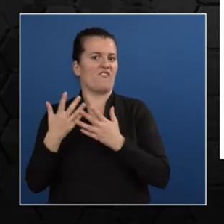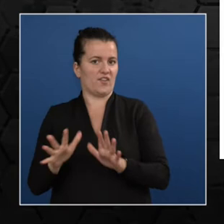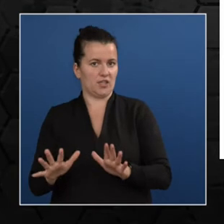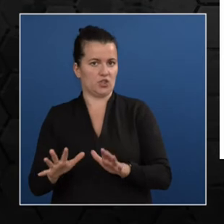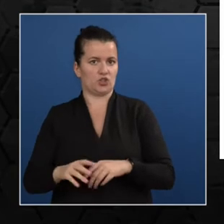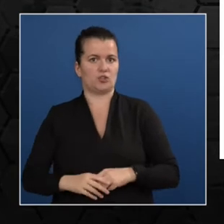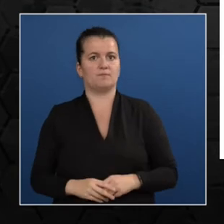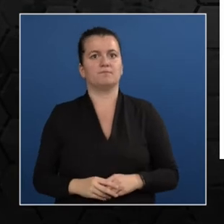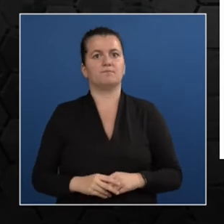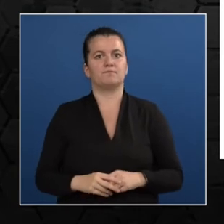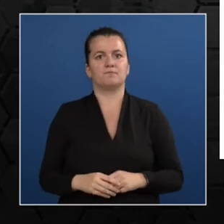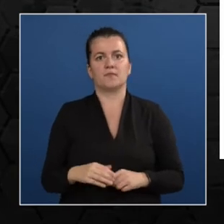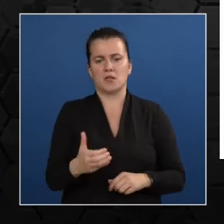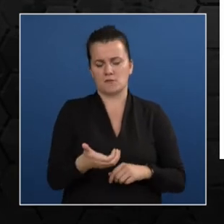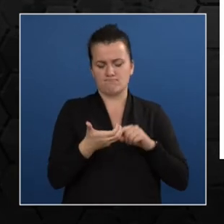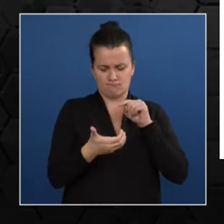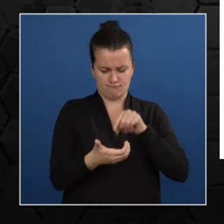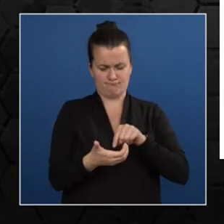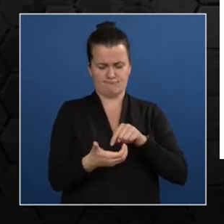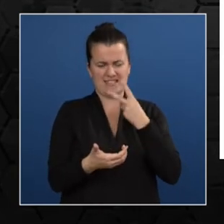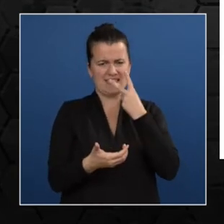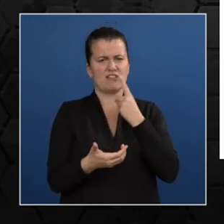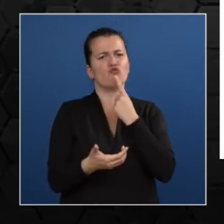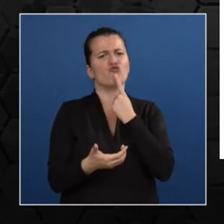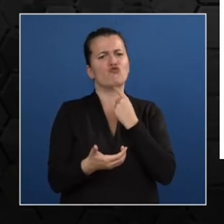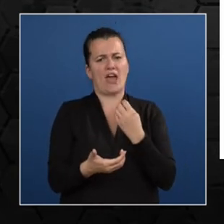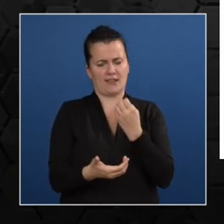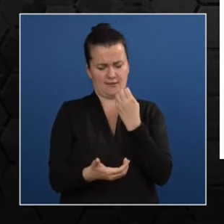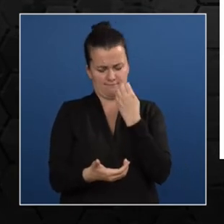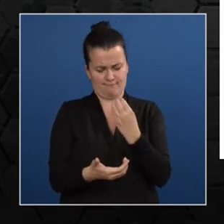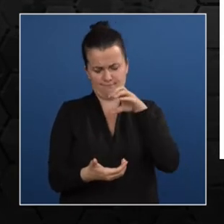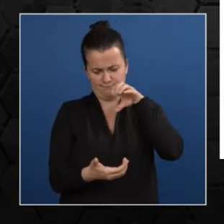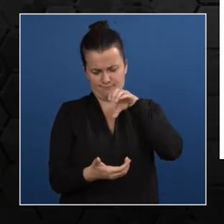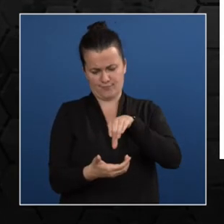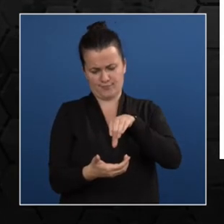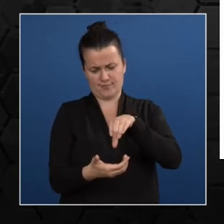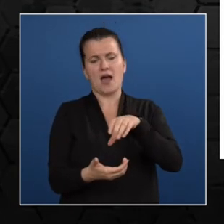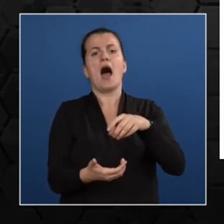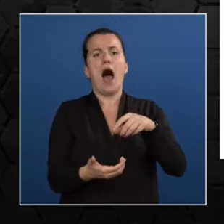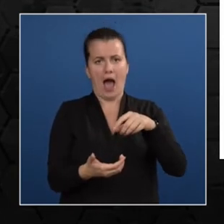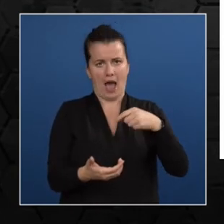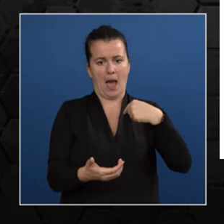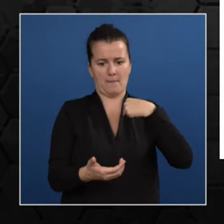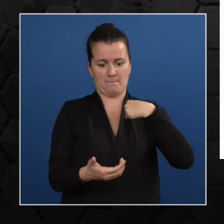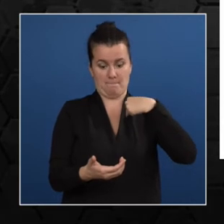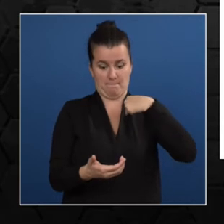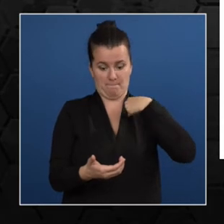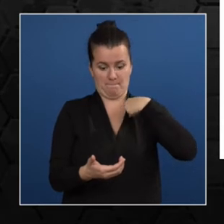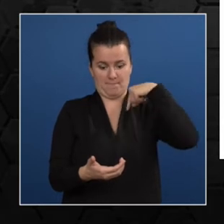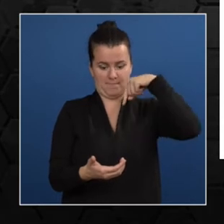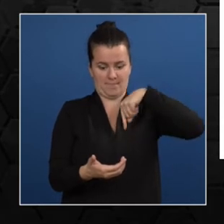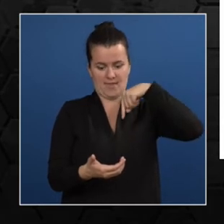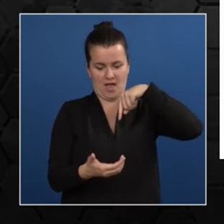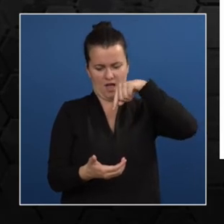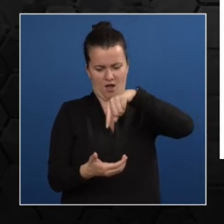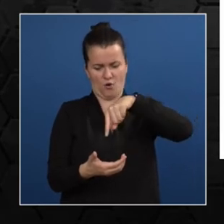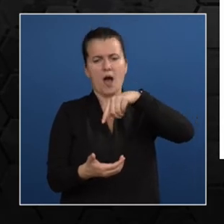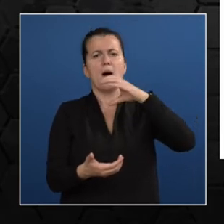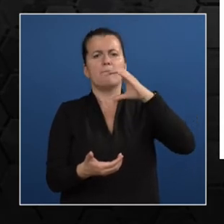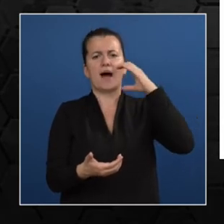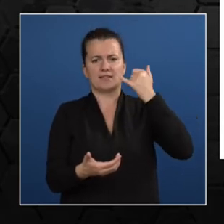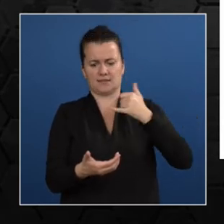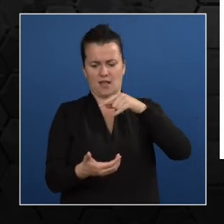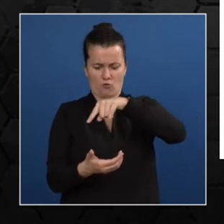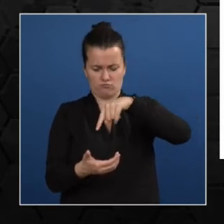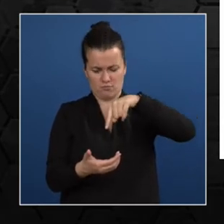And this red spot over here is basically used to denote where your bus is right now and real time information is passed on to the passengers